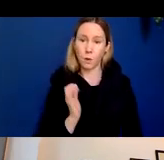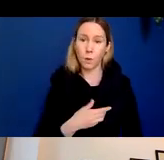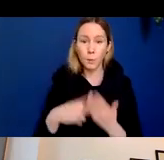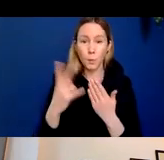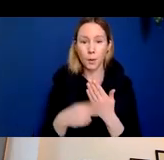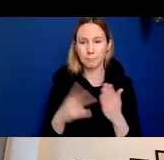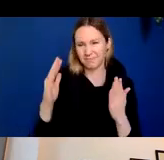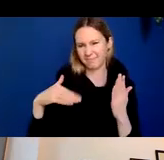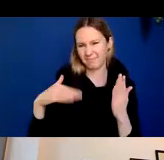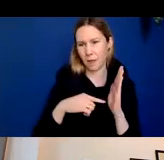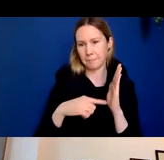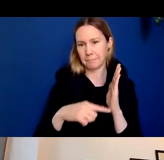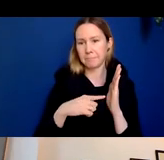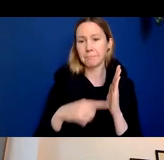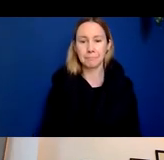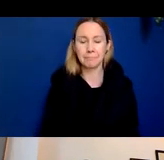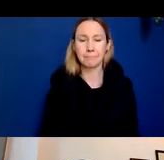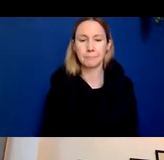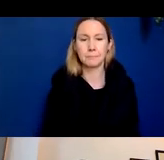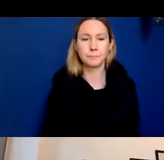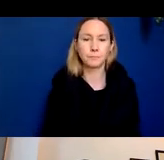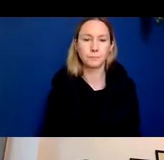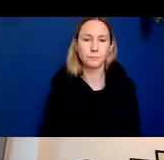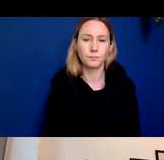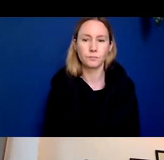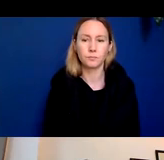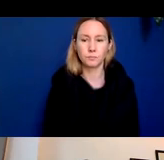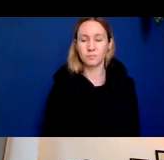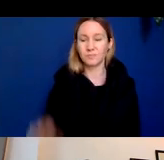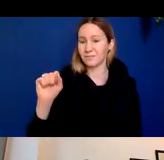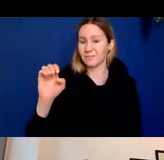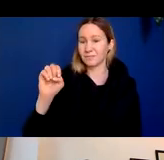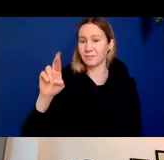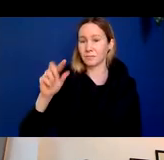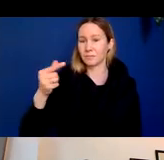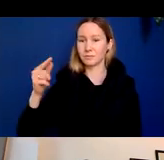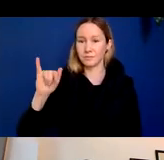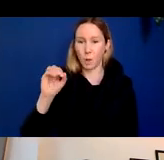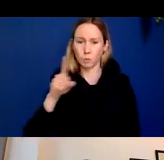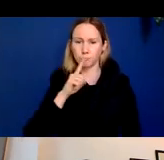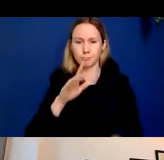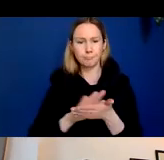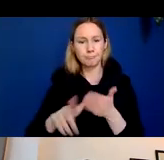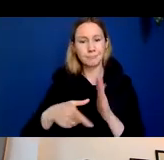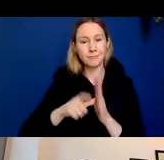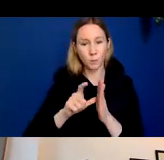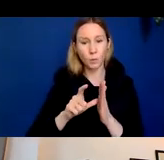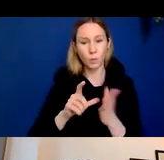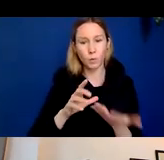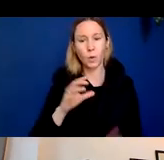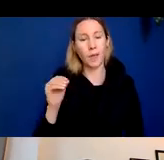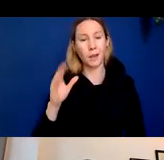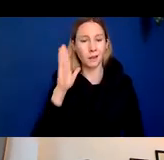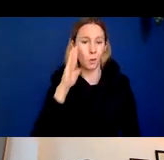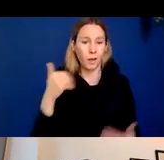posted at the bottom of most of my slides. Sergio did a really nice review of Alzheimer's biology, which involves amyloid beta